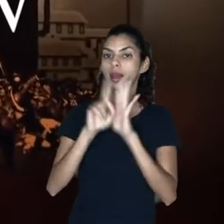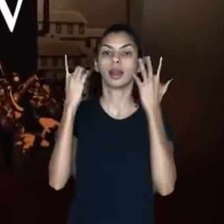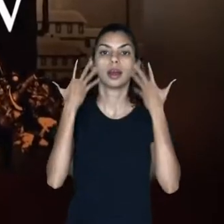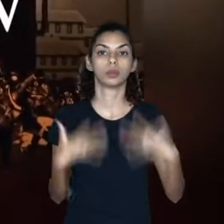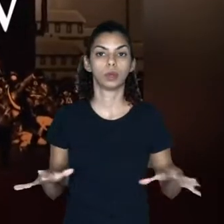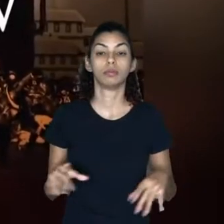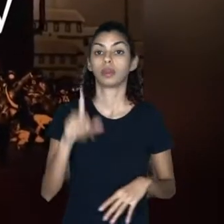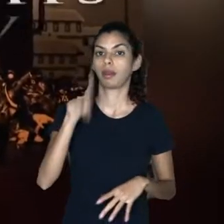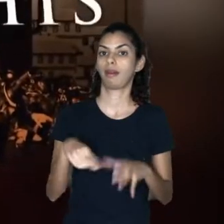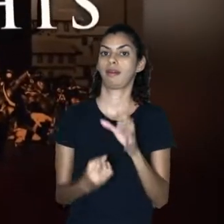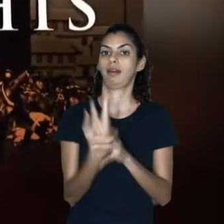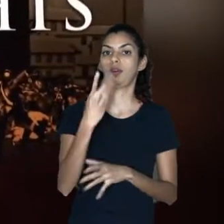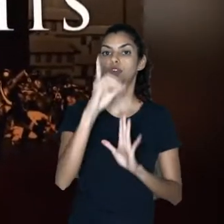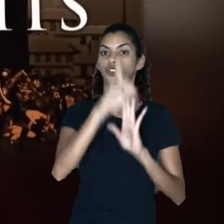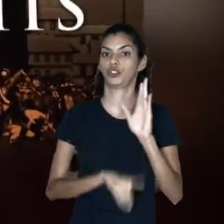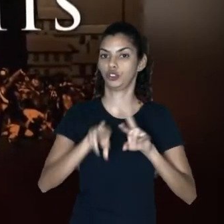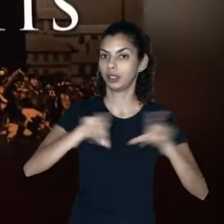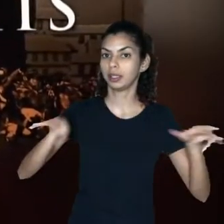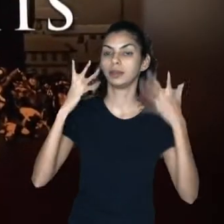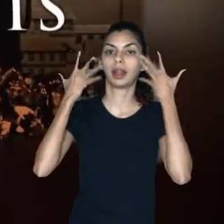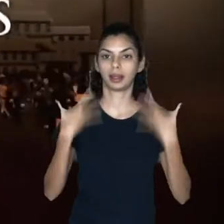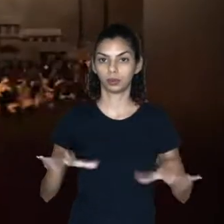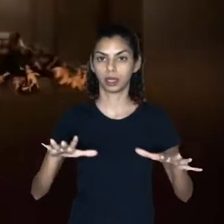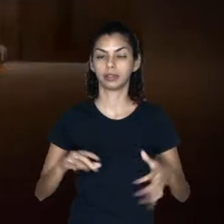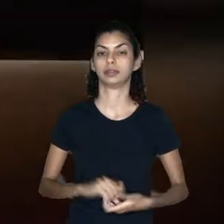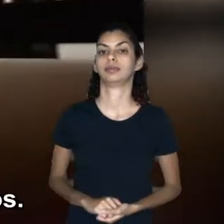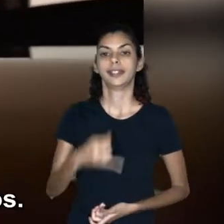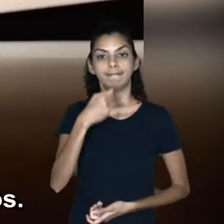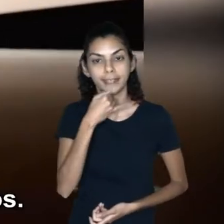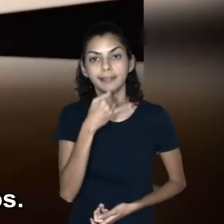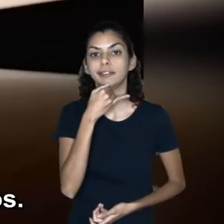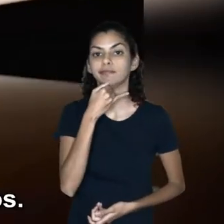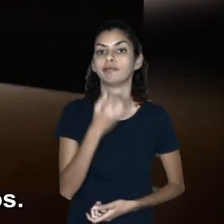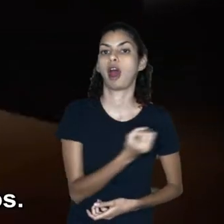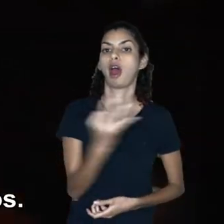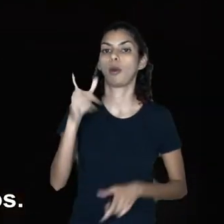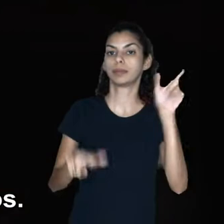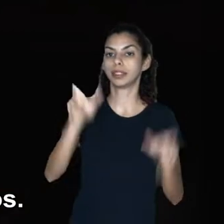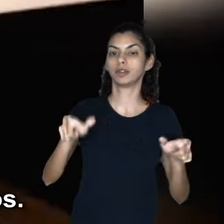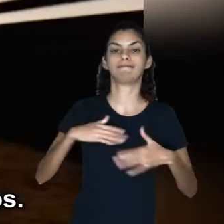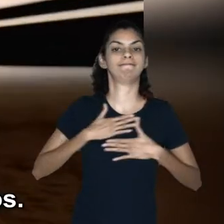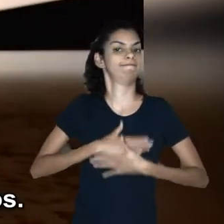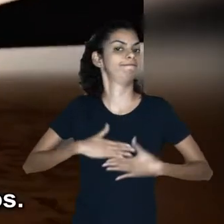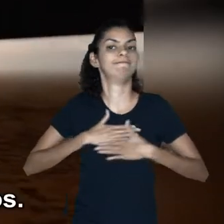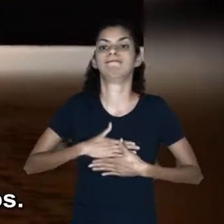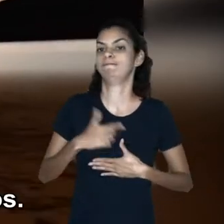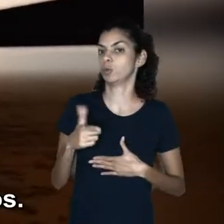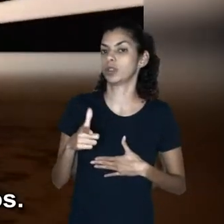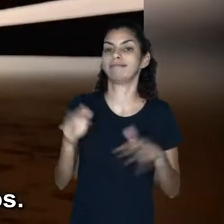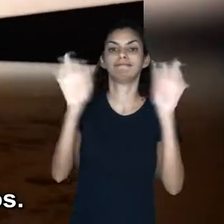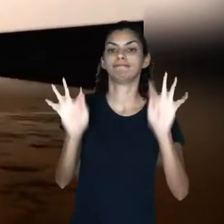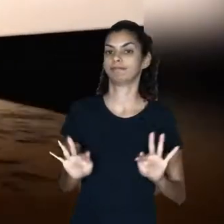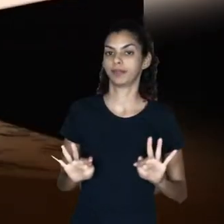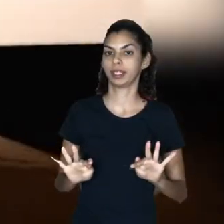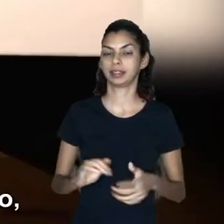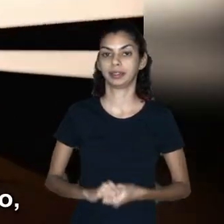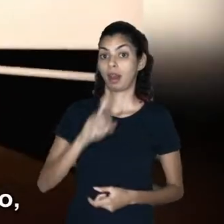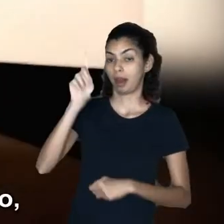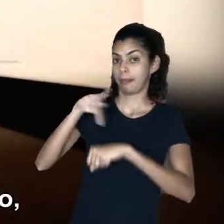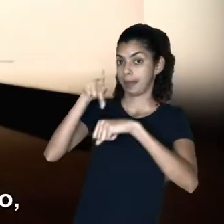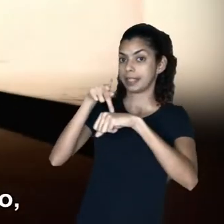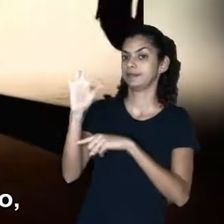had become natural rights. Unfortunately, not everyone was so thrilled.